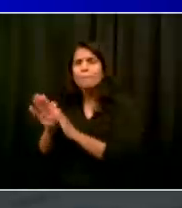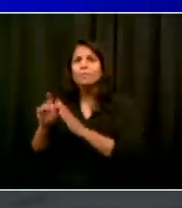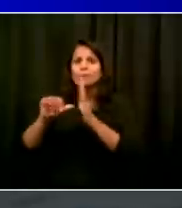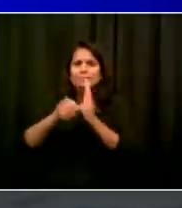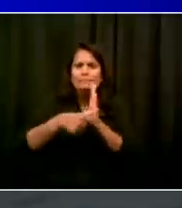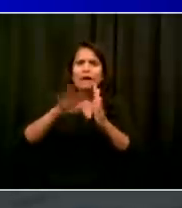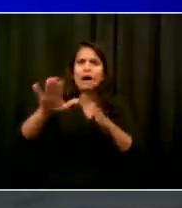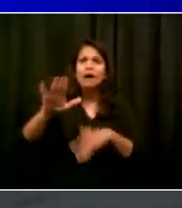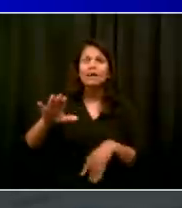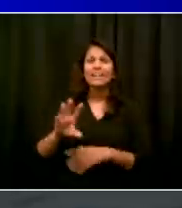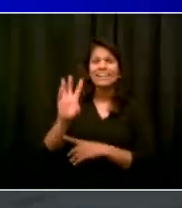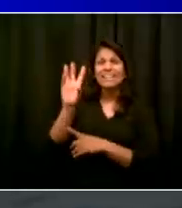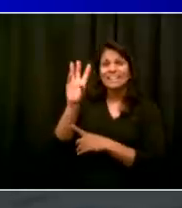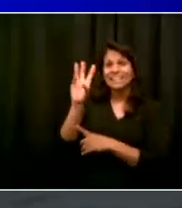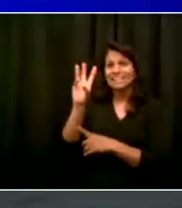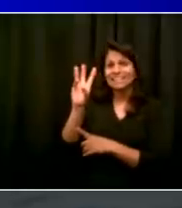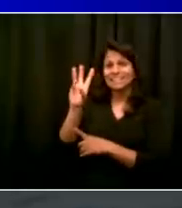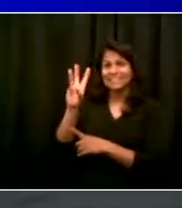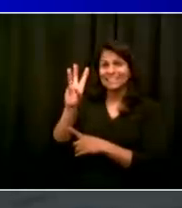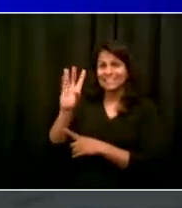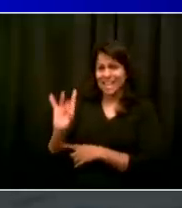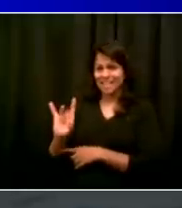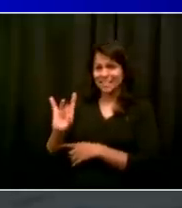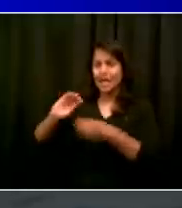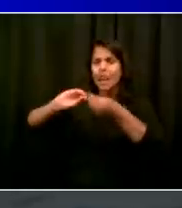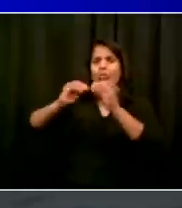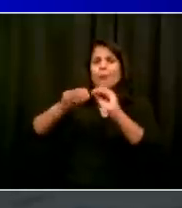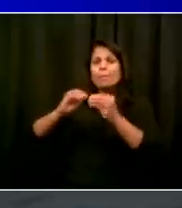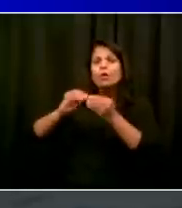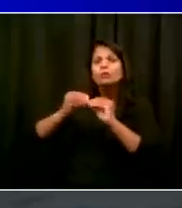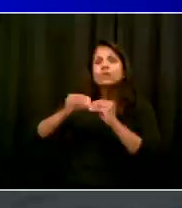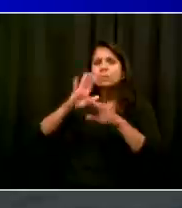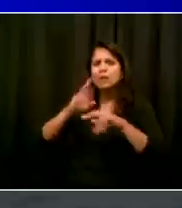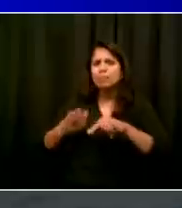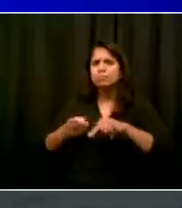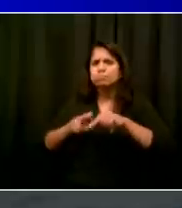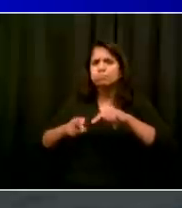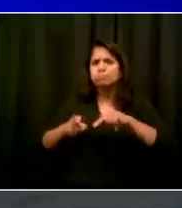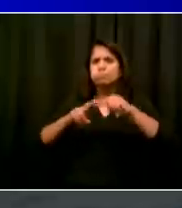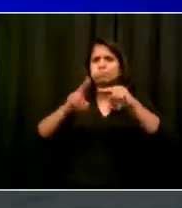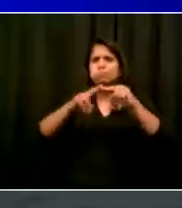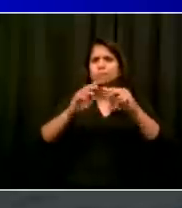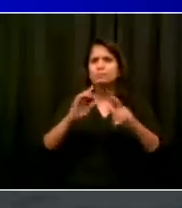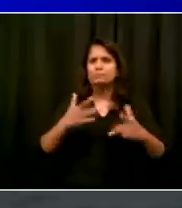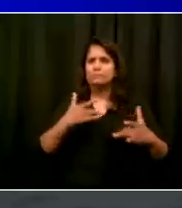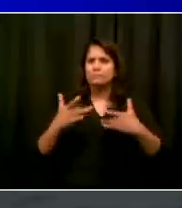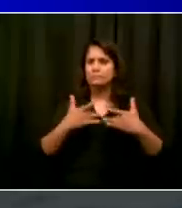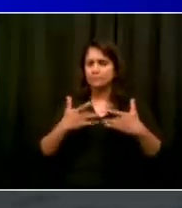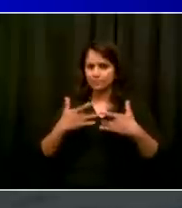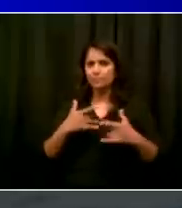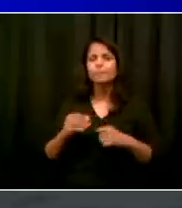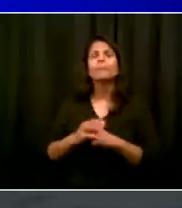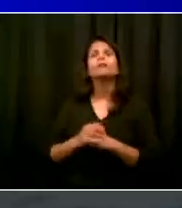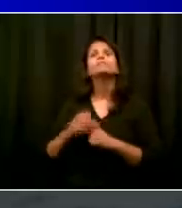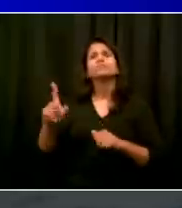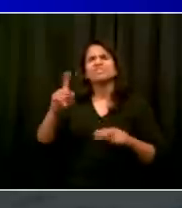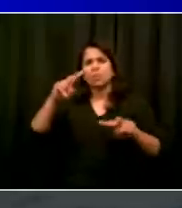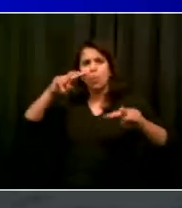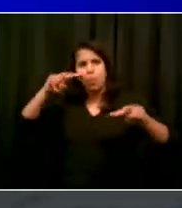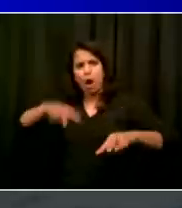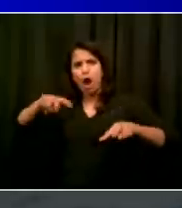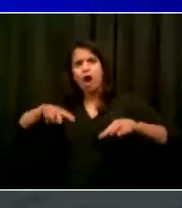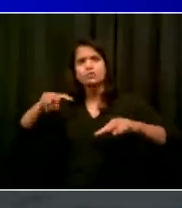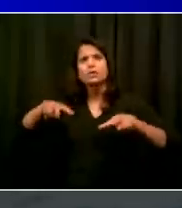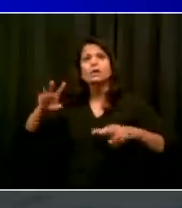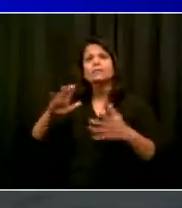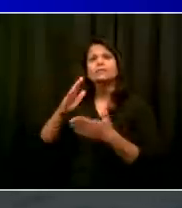up. We have seen some fluctuation by neighborhood. We know and we've seen it previously in other areas like Sunset Park and Soundview.